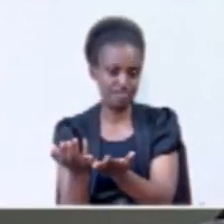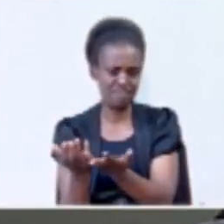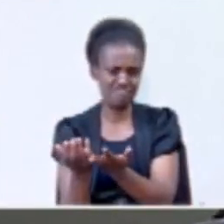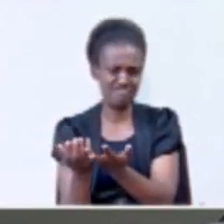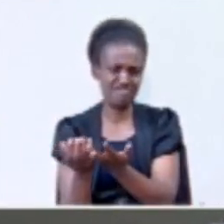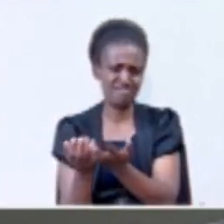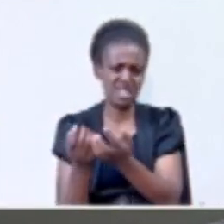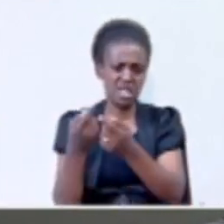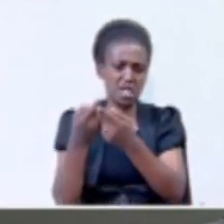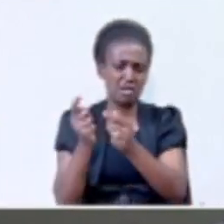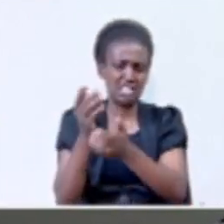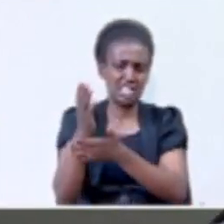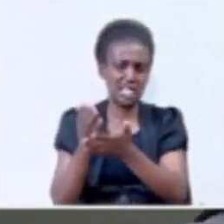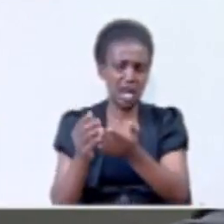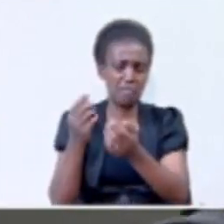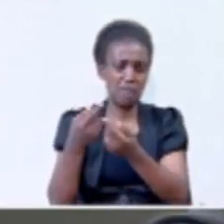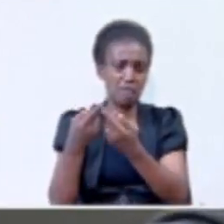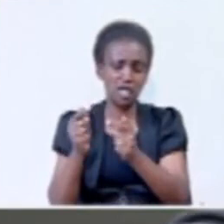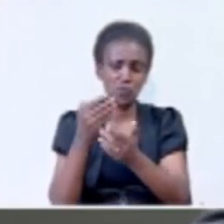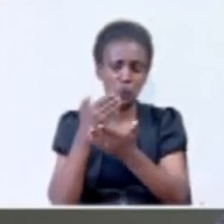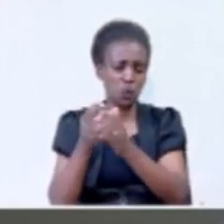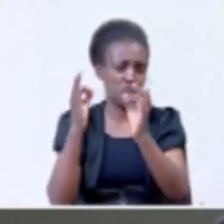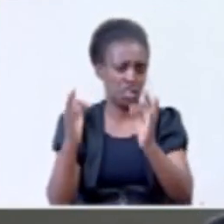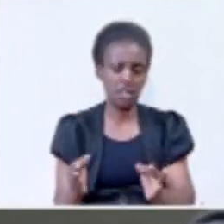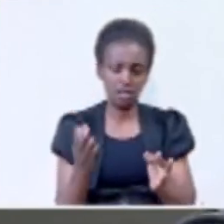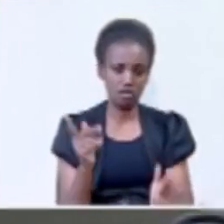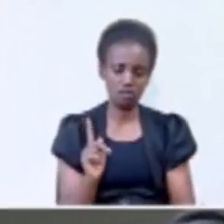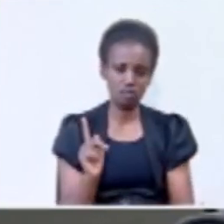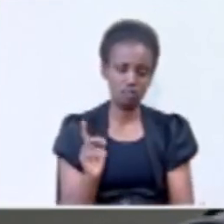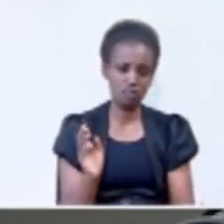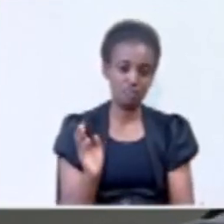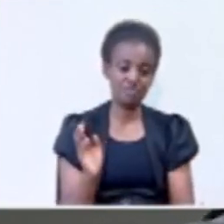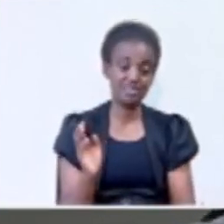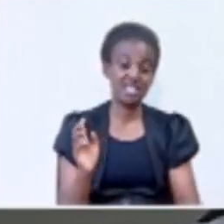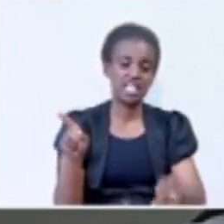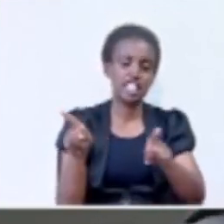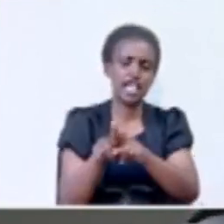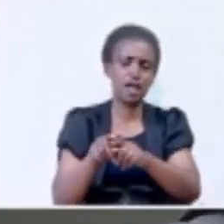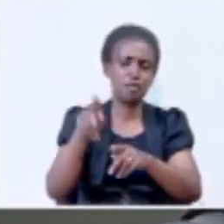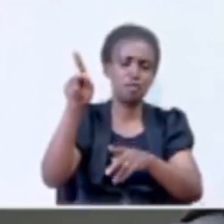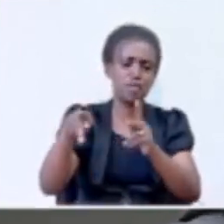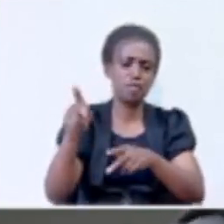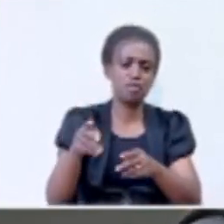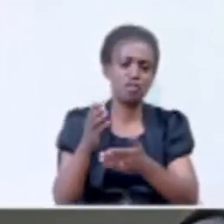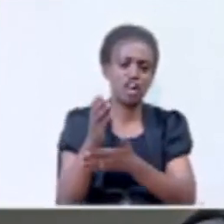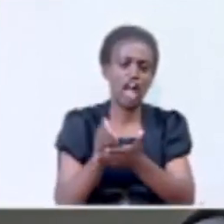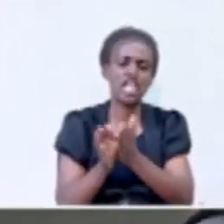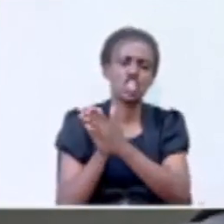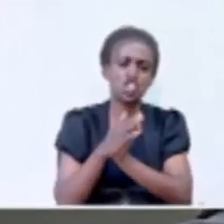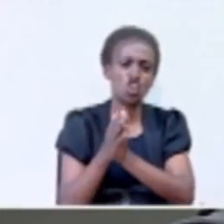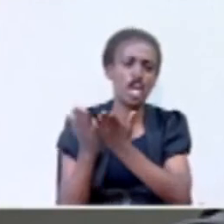According to some people, of course, that's not a good thing. the same people who create those stories,